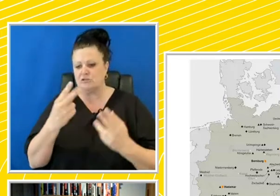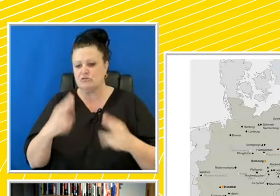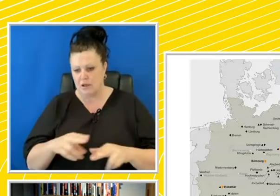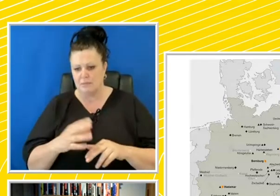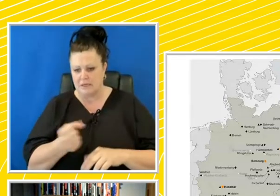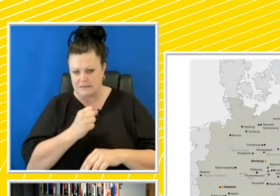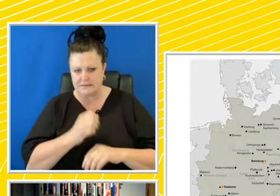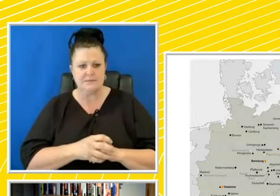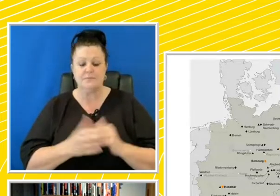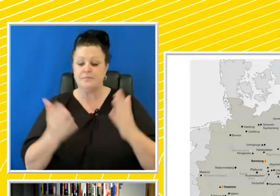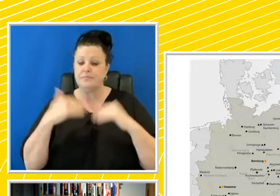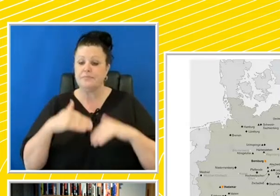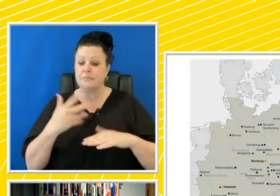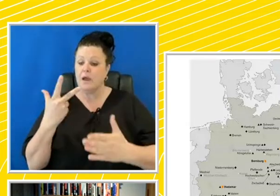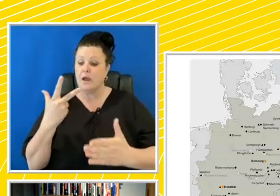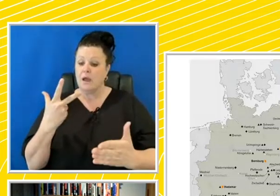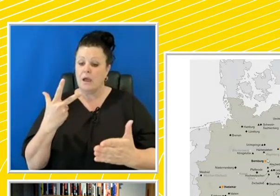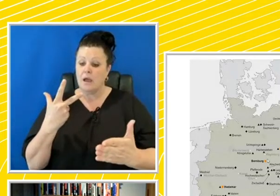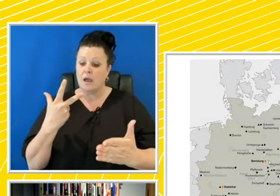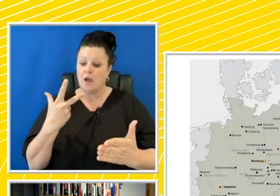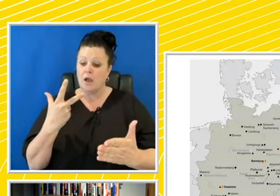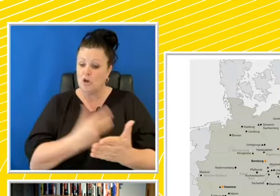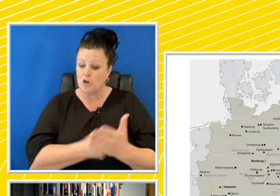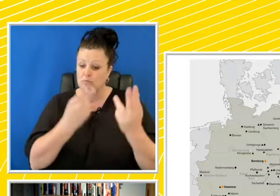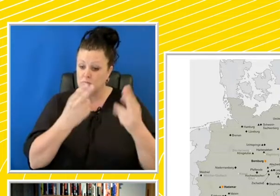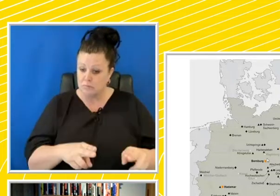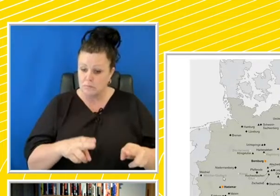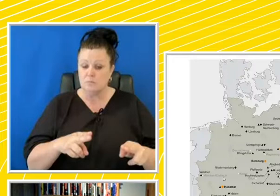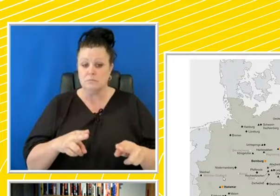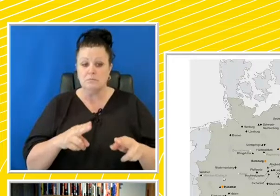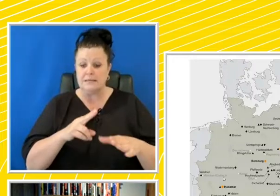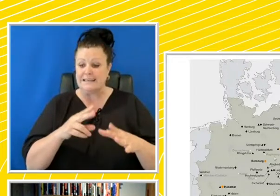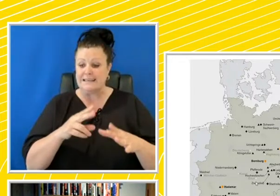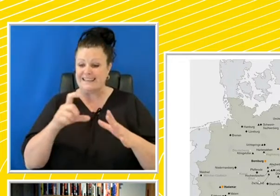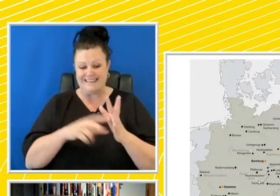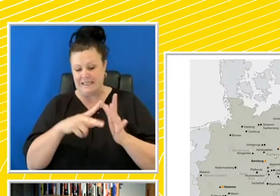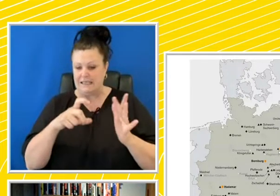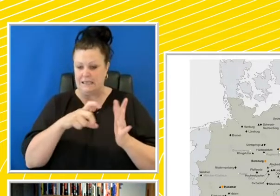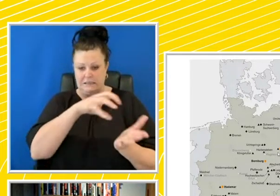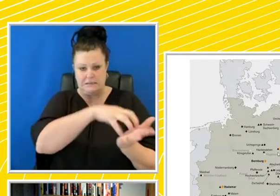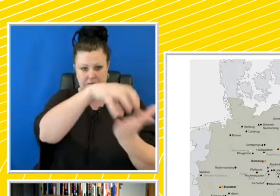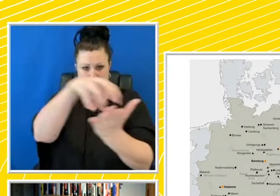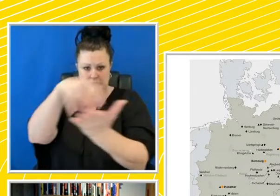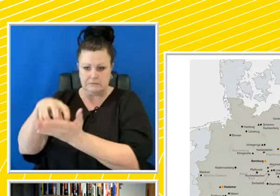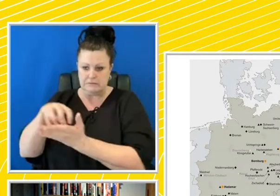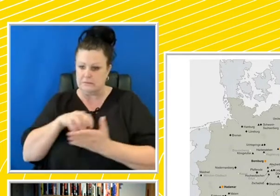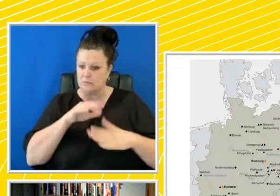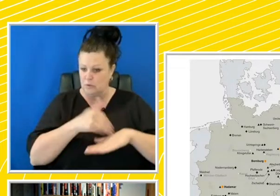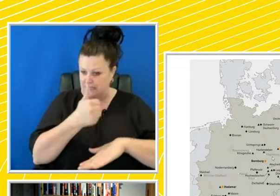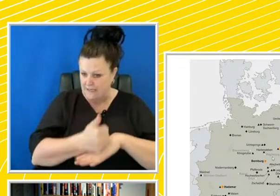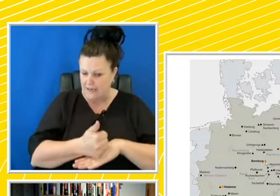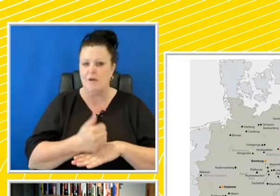And euthanasia facilities are established in six locations, eventually, not all at once, but from 1940,